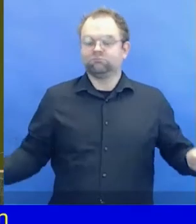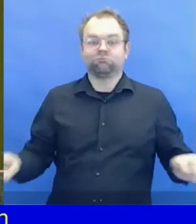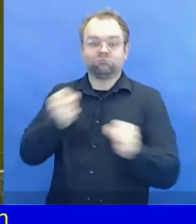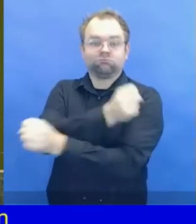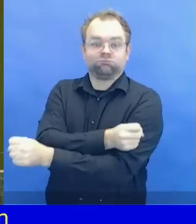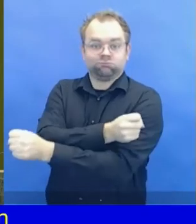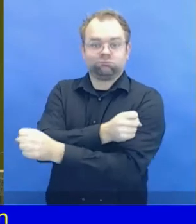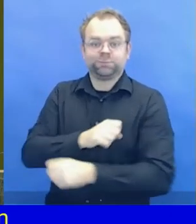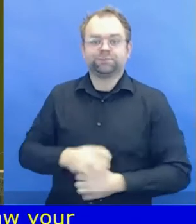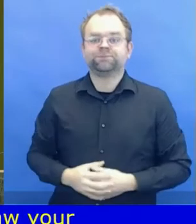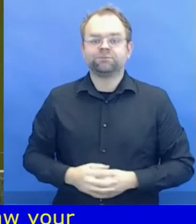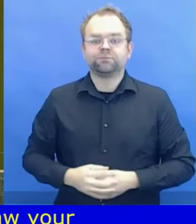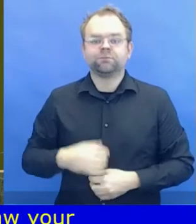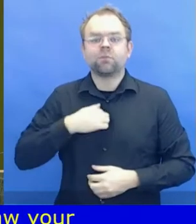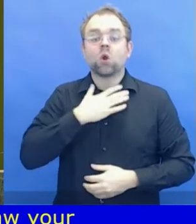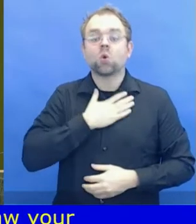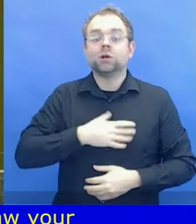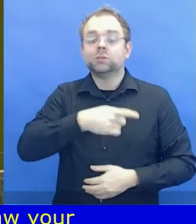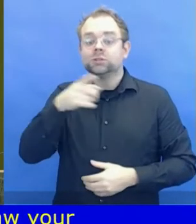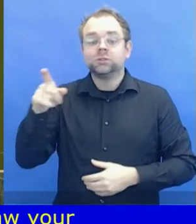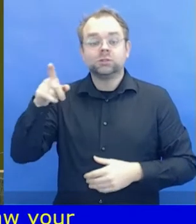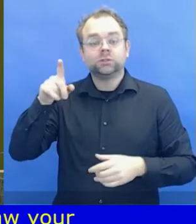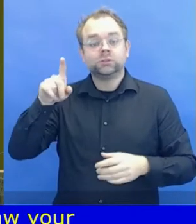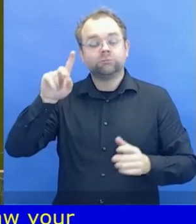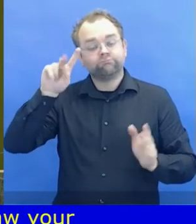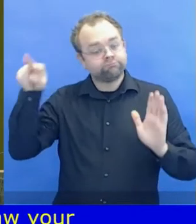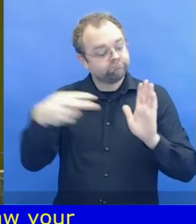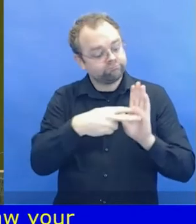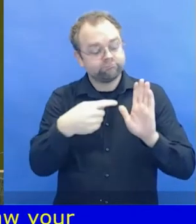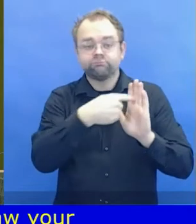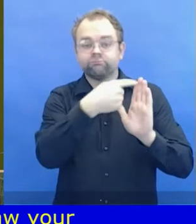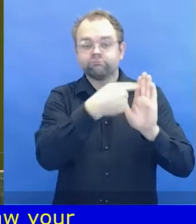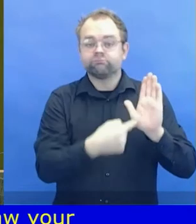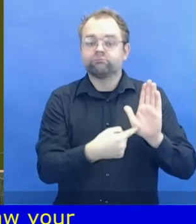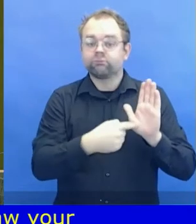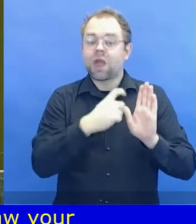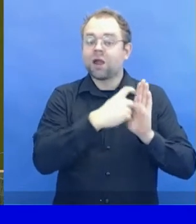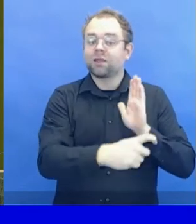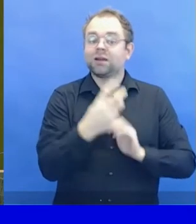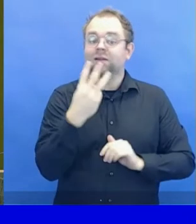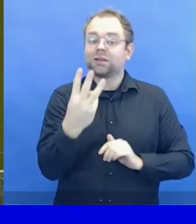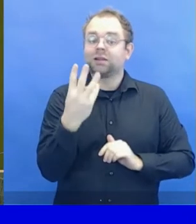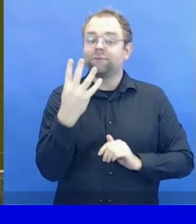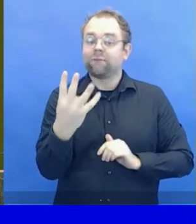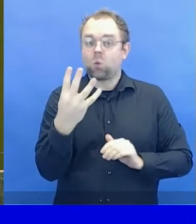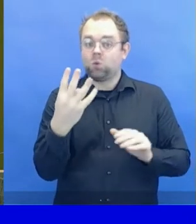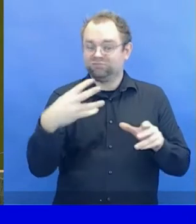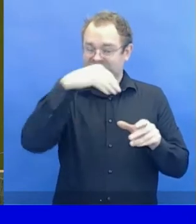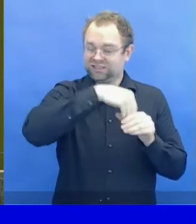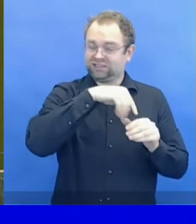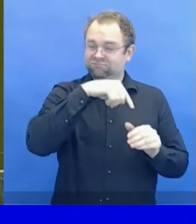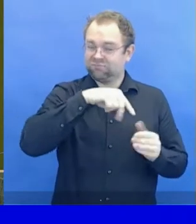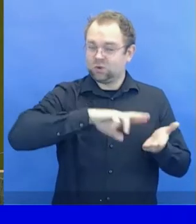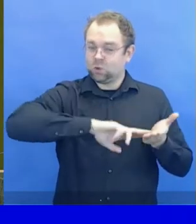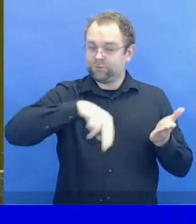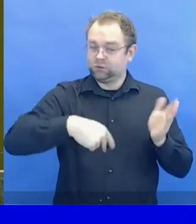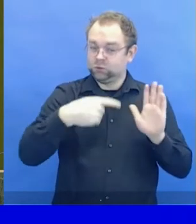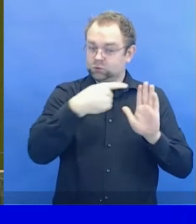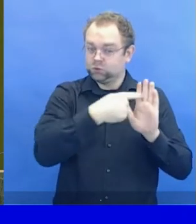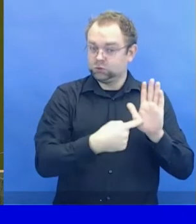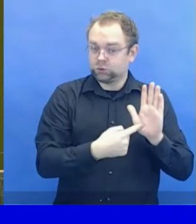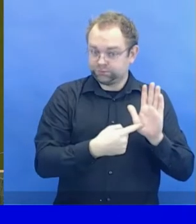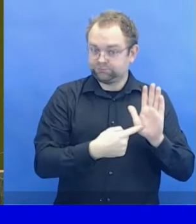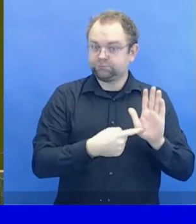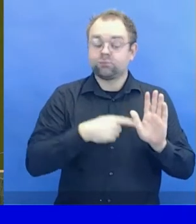Article 34, Paragraph 5 provides that, I quote, the members of the Committee shall be elected by